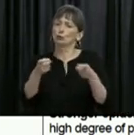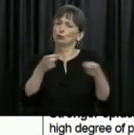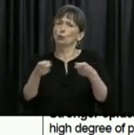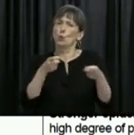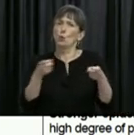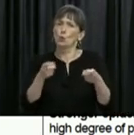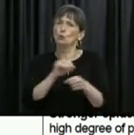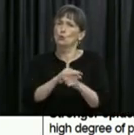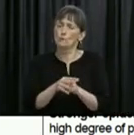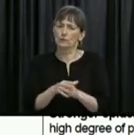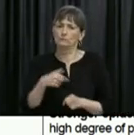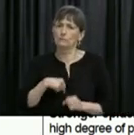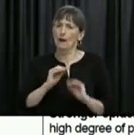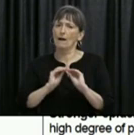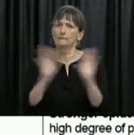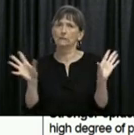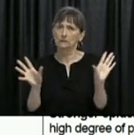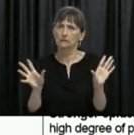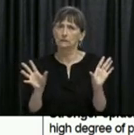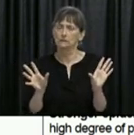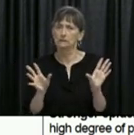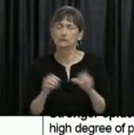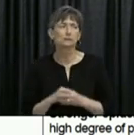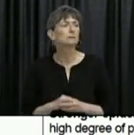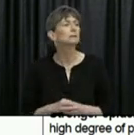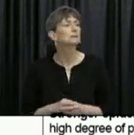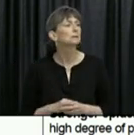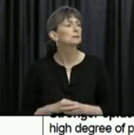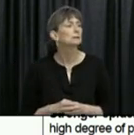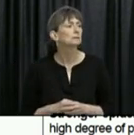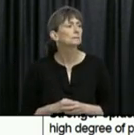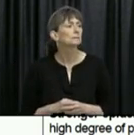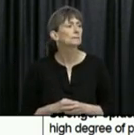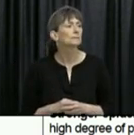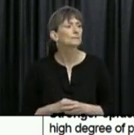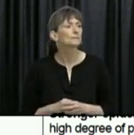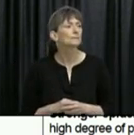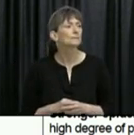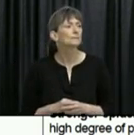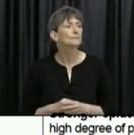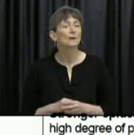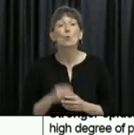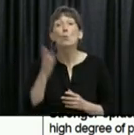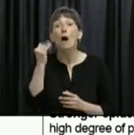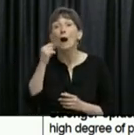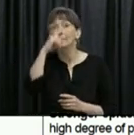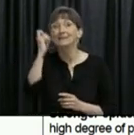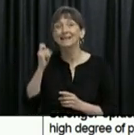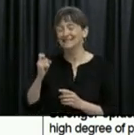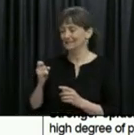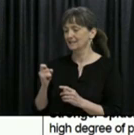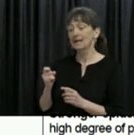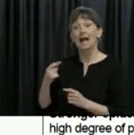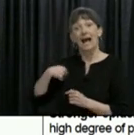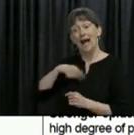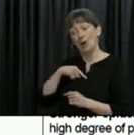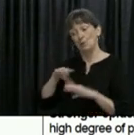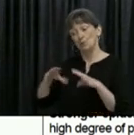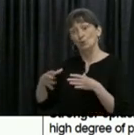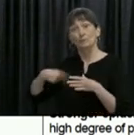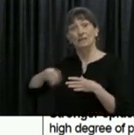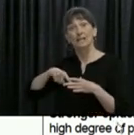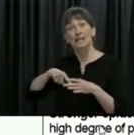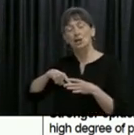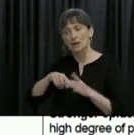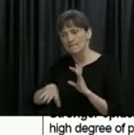is because of very, very quick contact tracing, and then subsequently quarantine and isolation